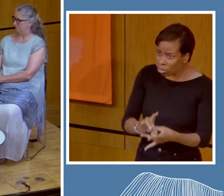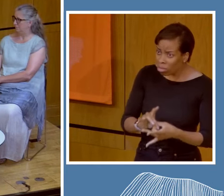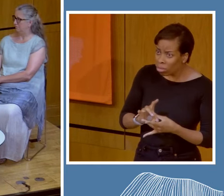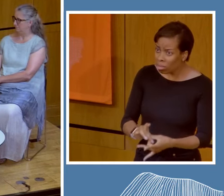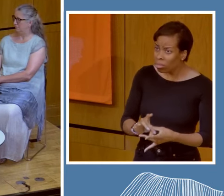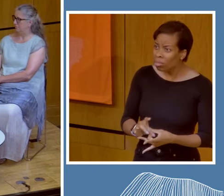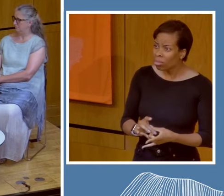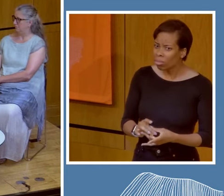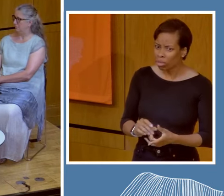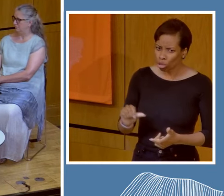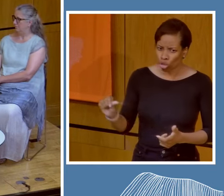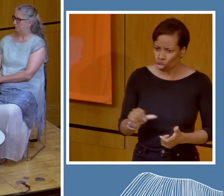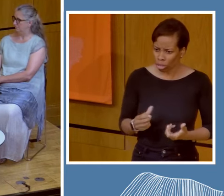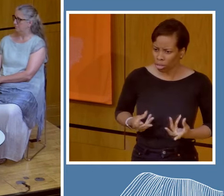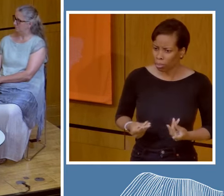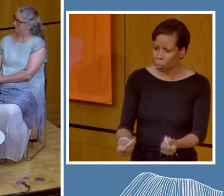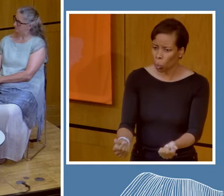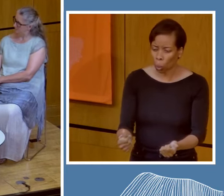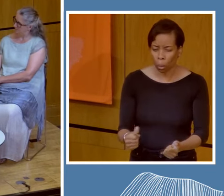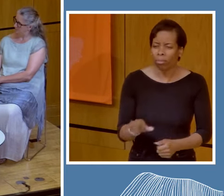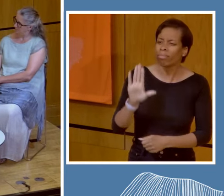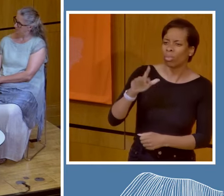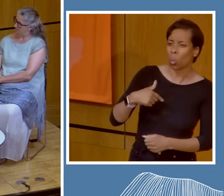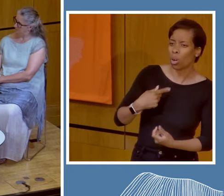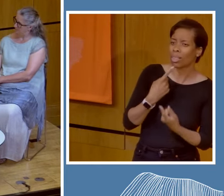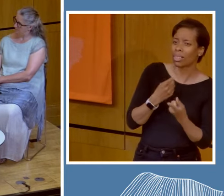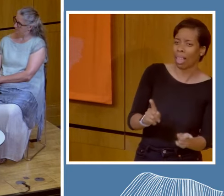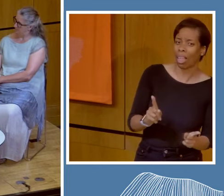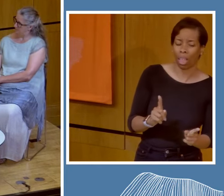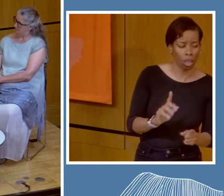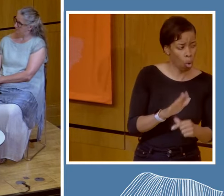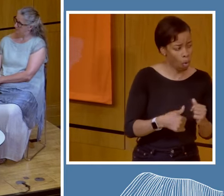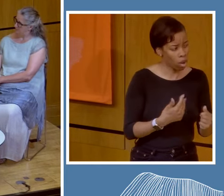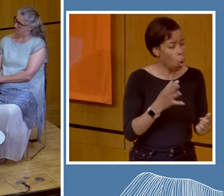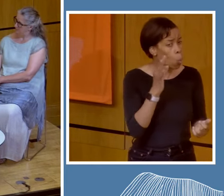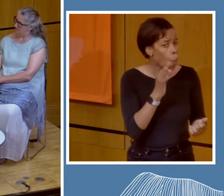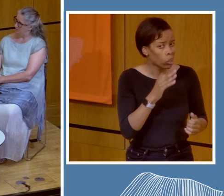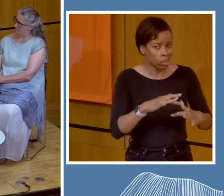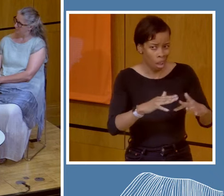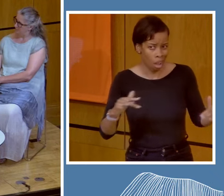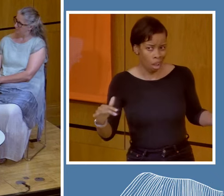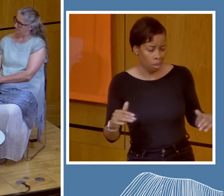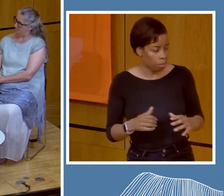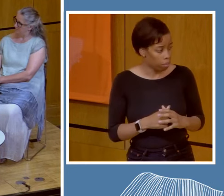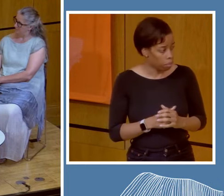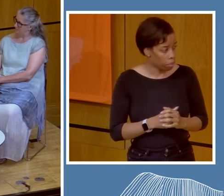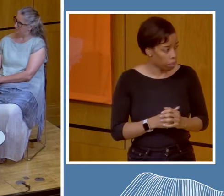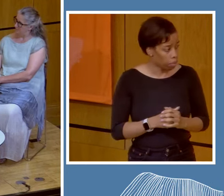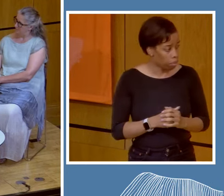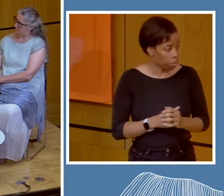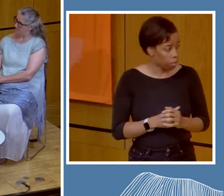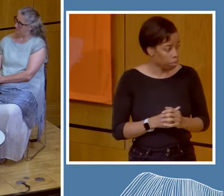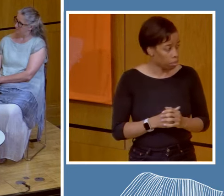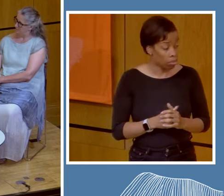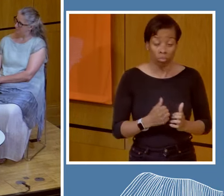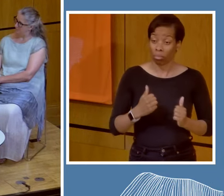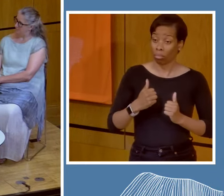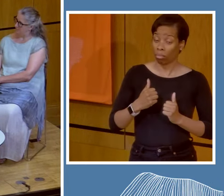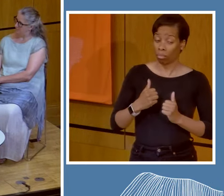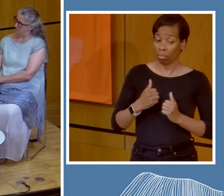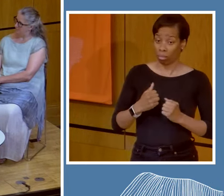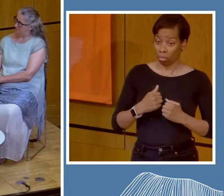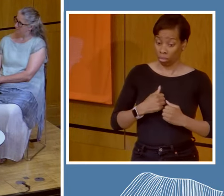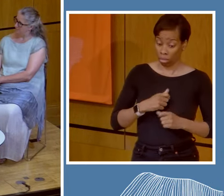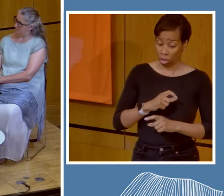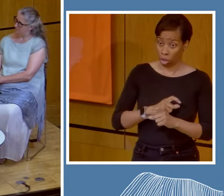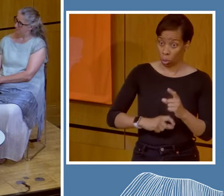relations. And I just want to say, speaking of water, because we have teachings in our communities of